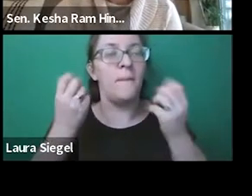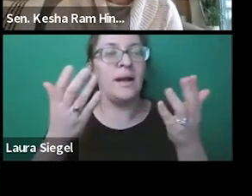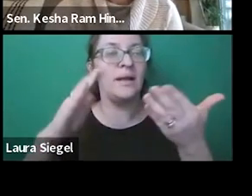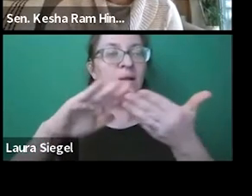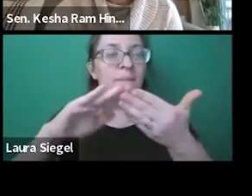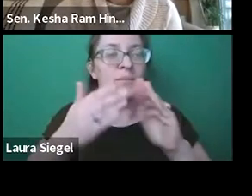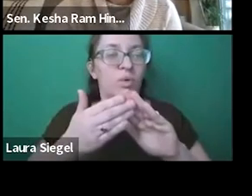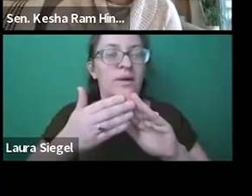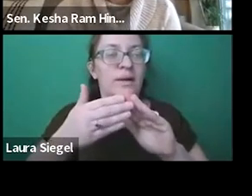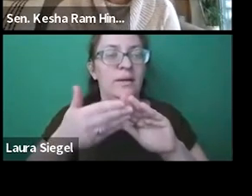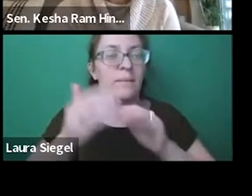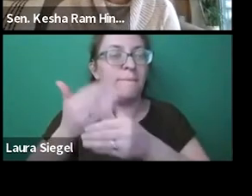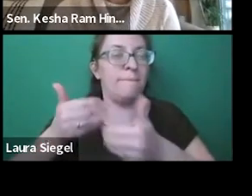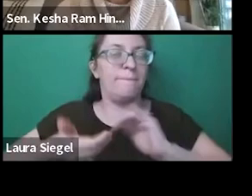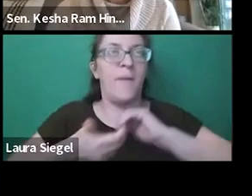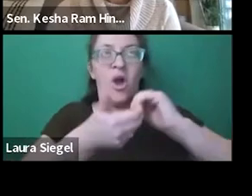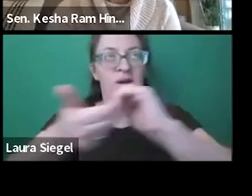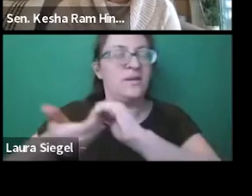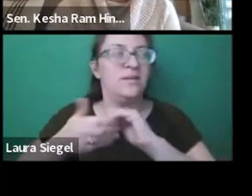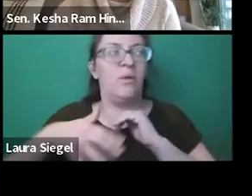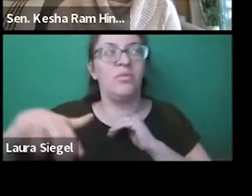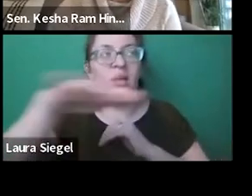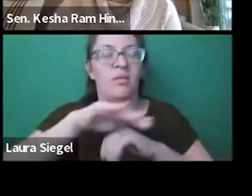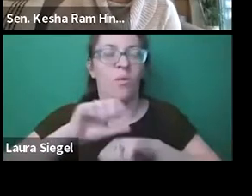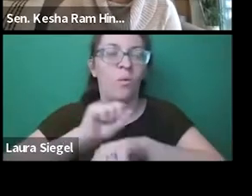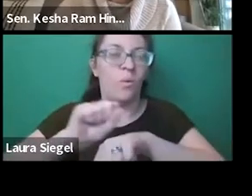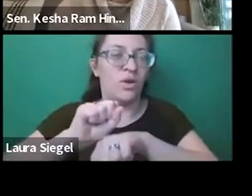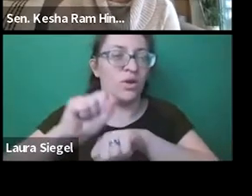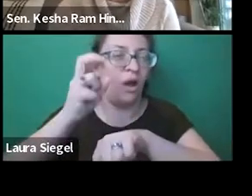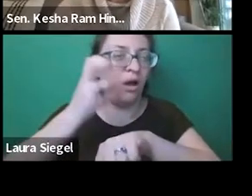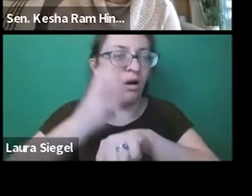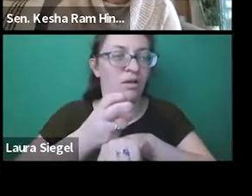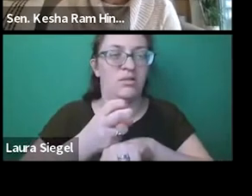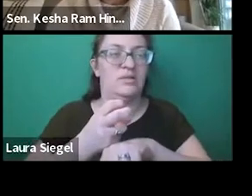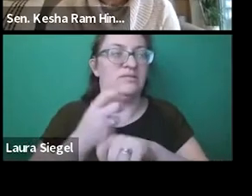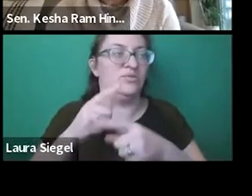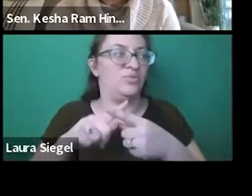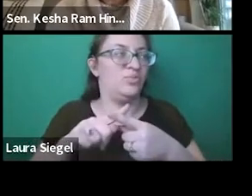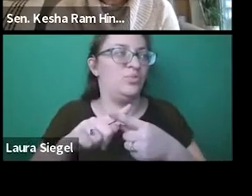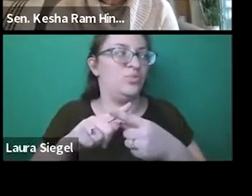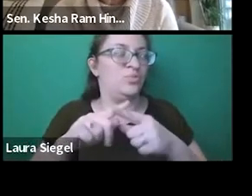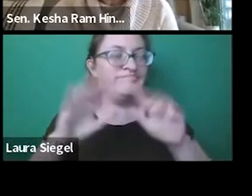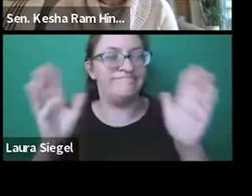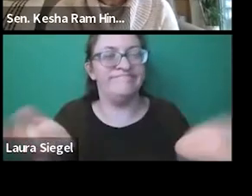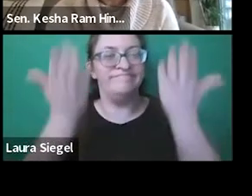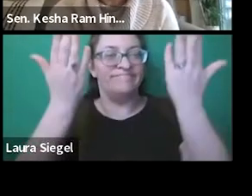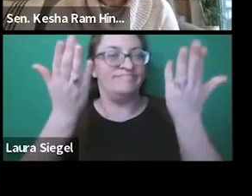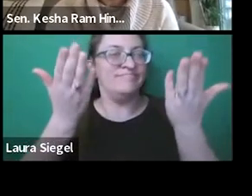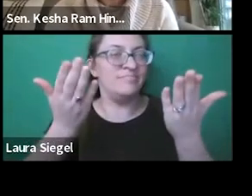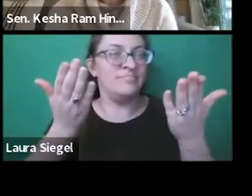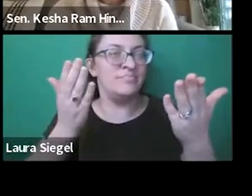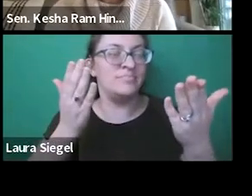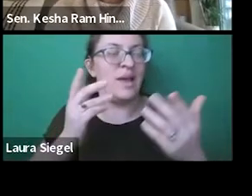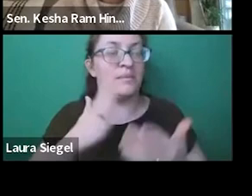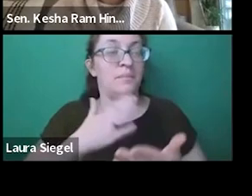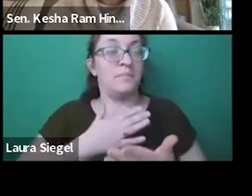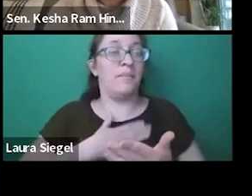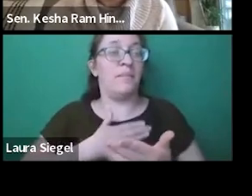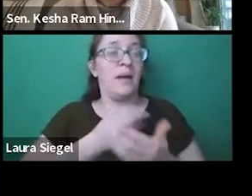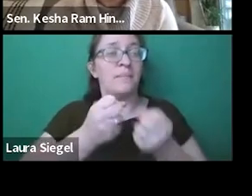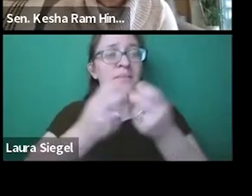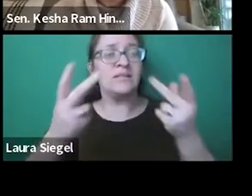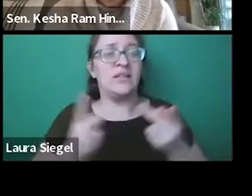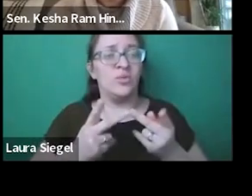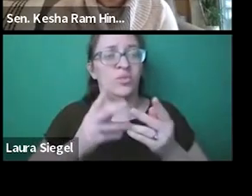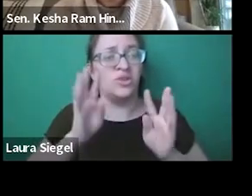Mm-hmm. However, there are many communities who are starting to partner and to work on